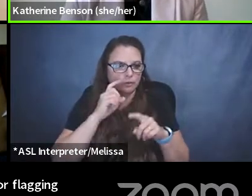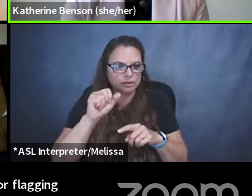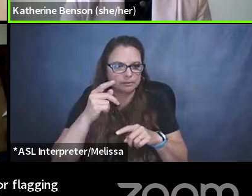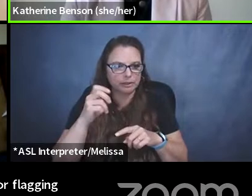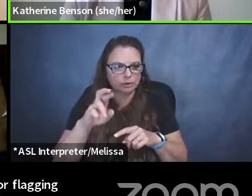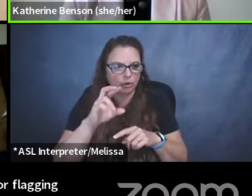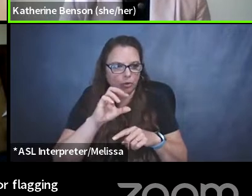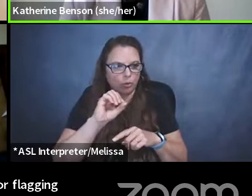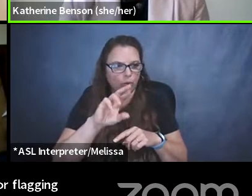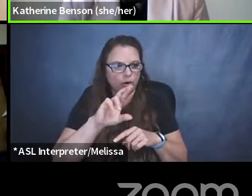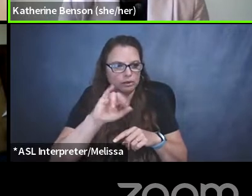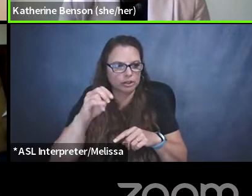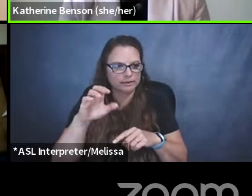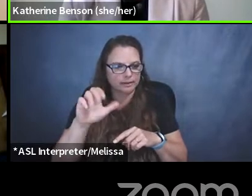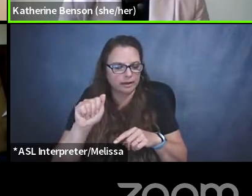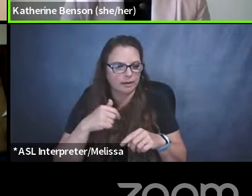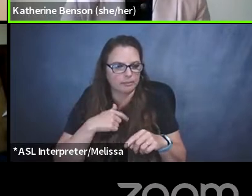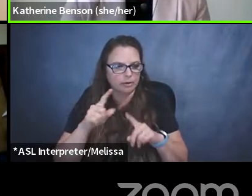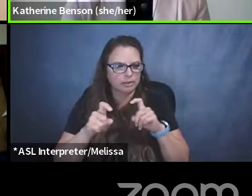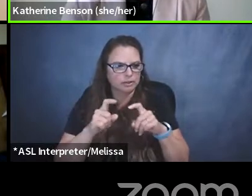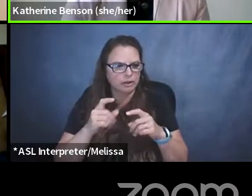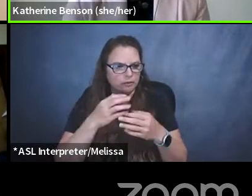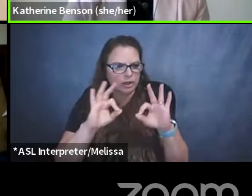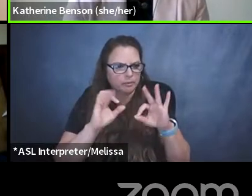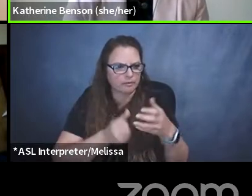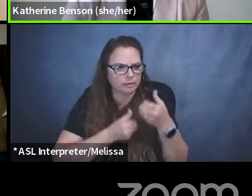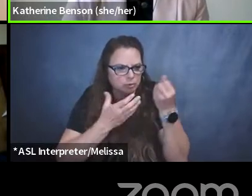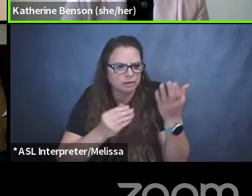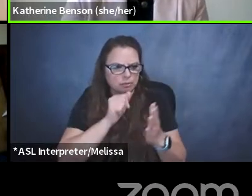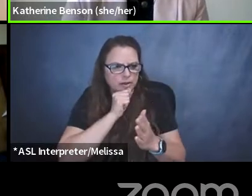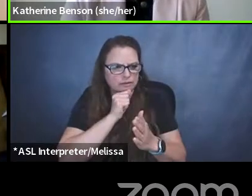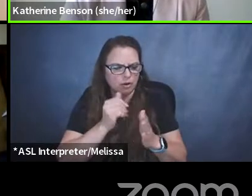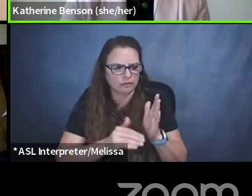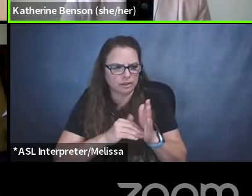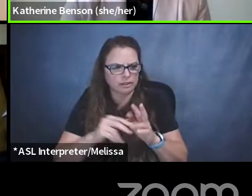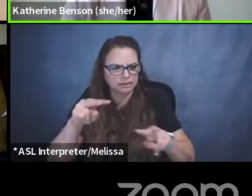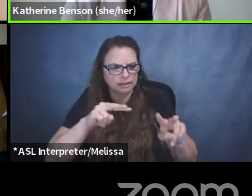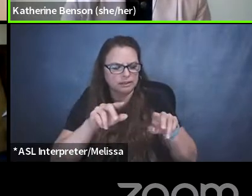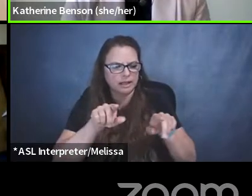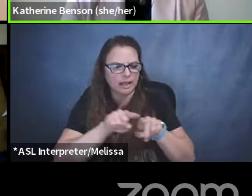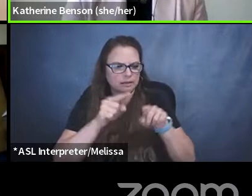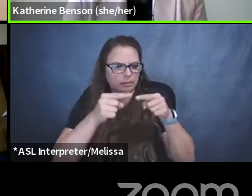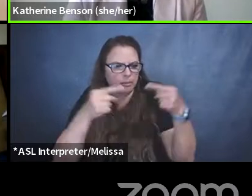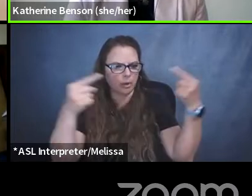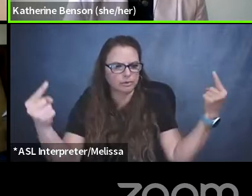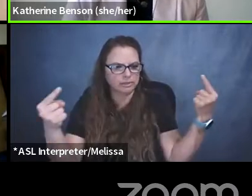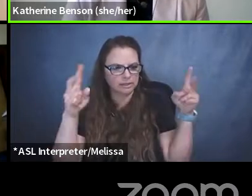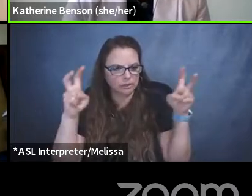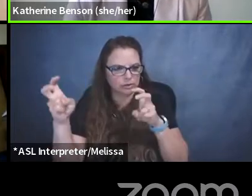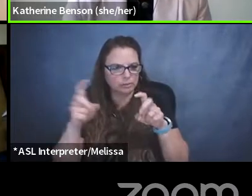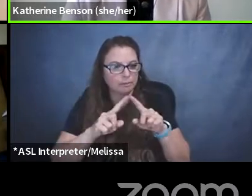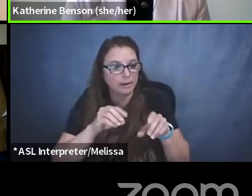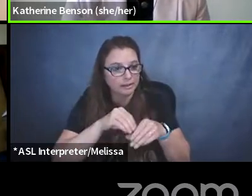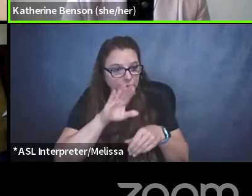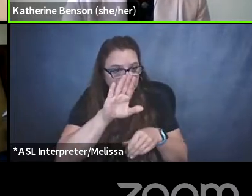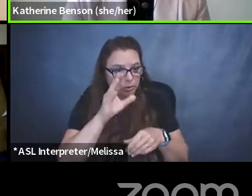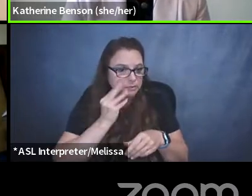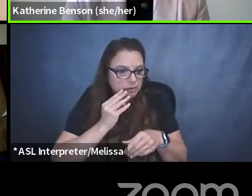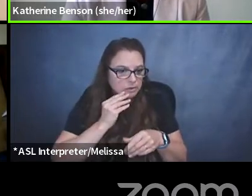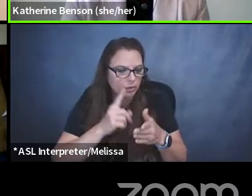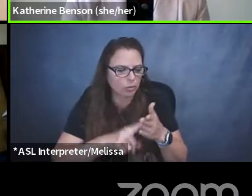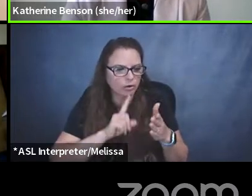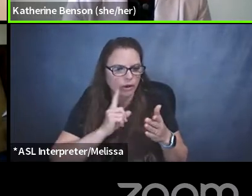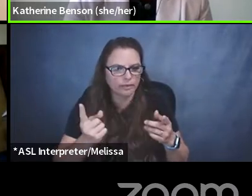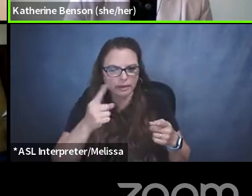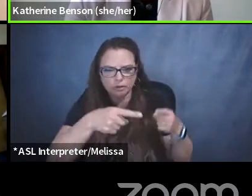My question is, freedom of expression and privacy are often seen as opposing issues, but in your experience, what are the intersections